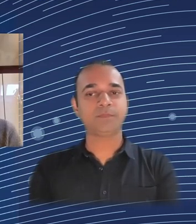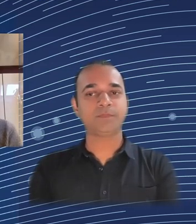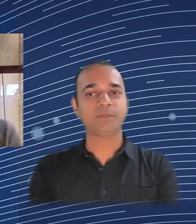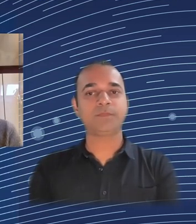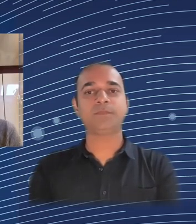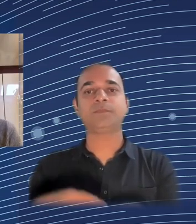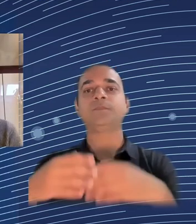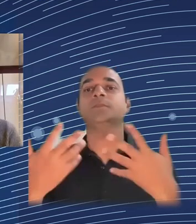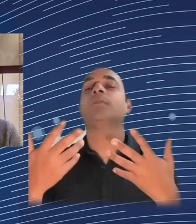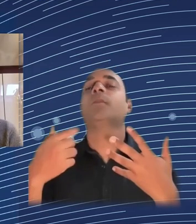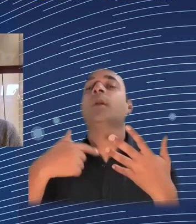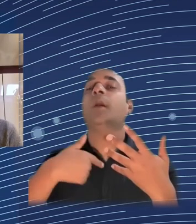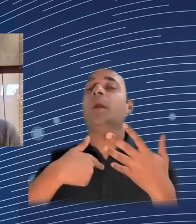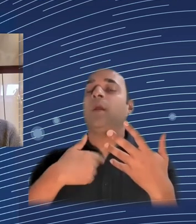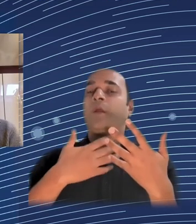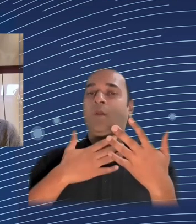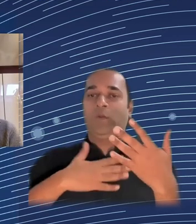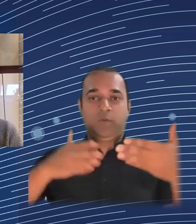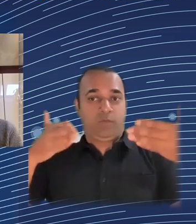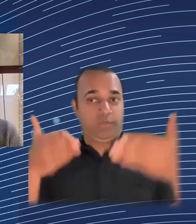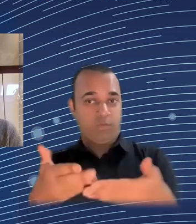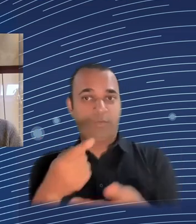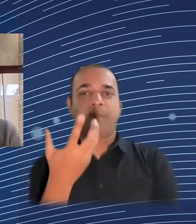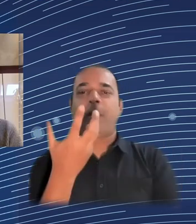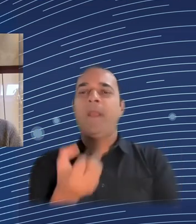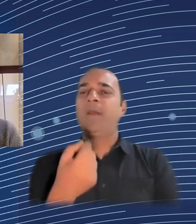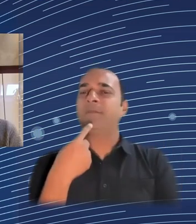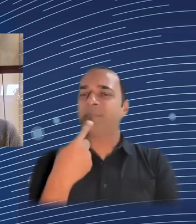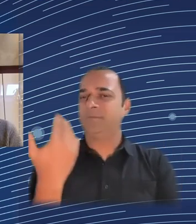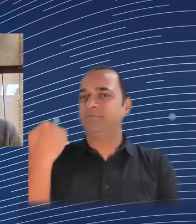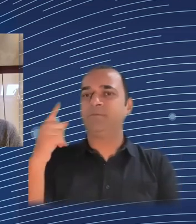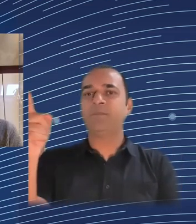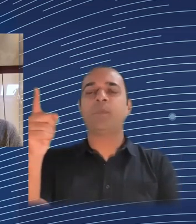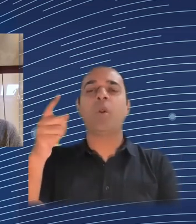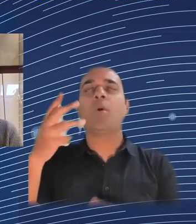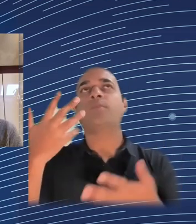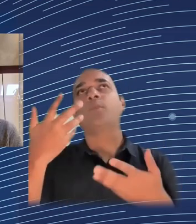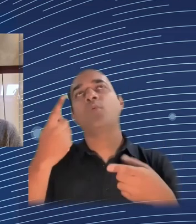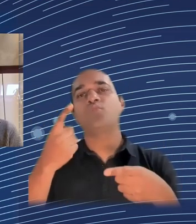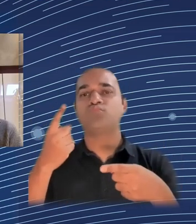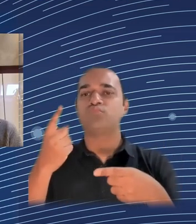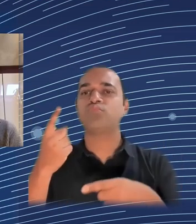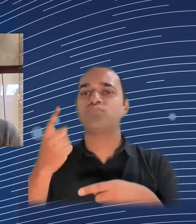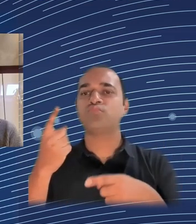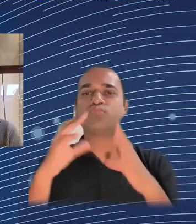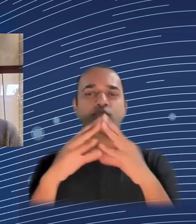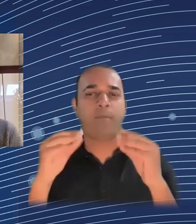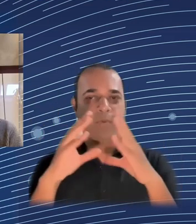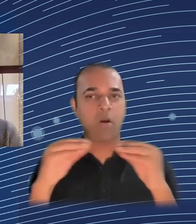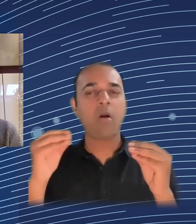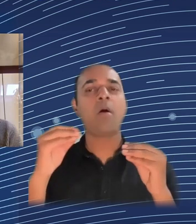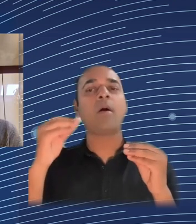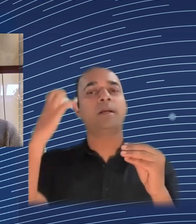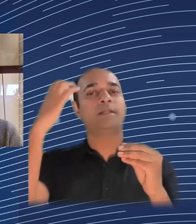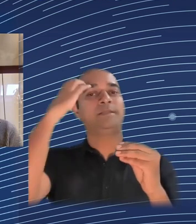Ms. Minsatu, and she is responsible for the Department for Integrated Evaluation and Monitoring of Public and